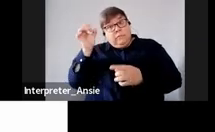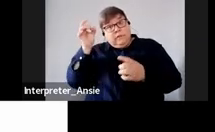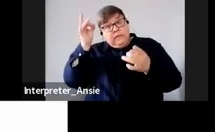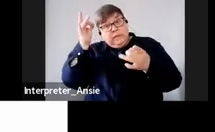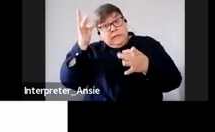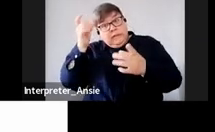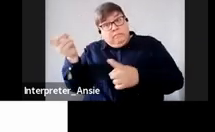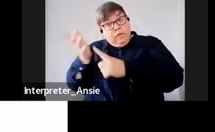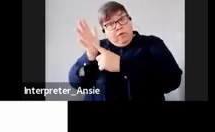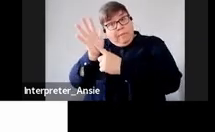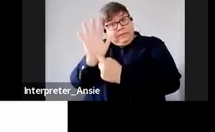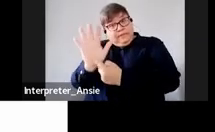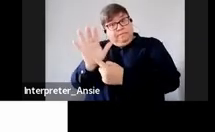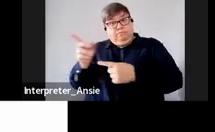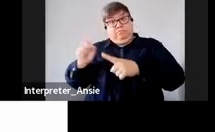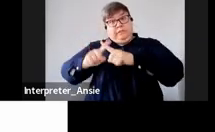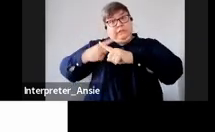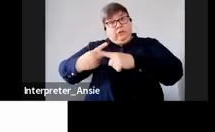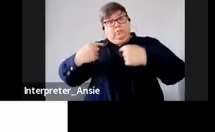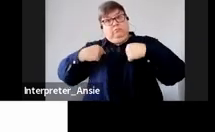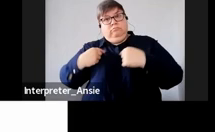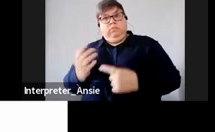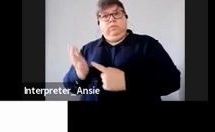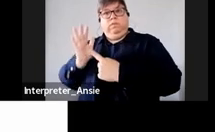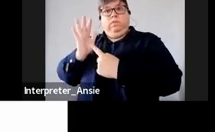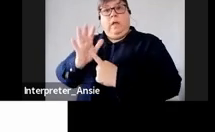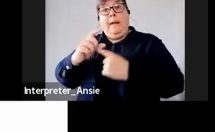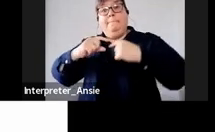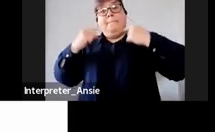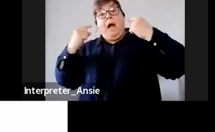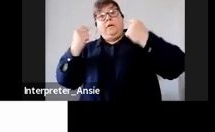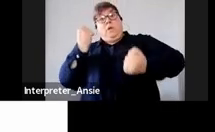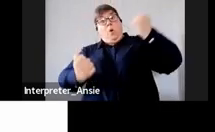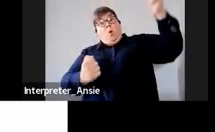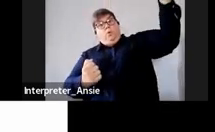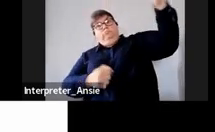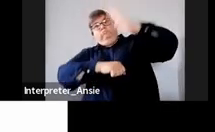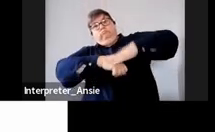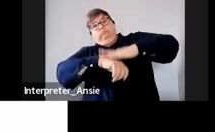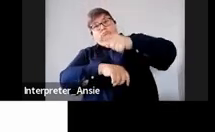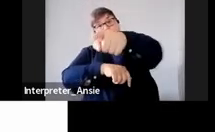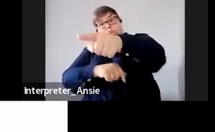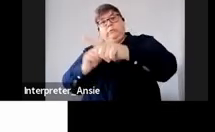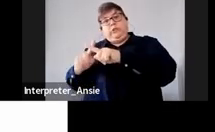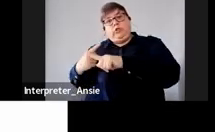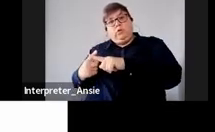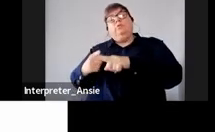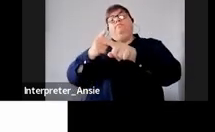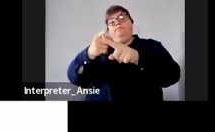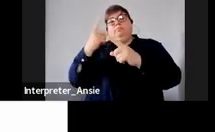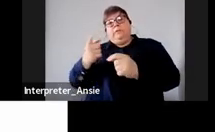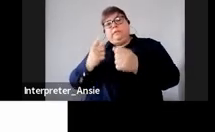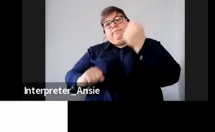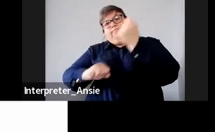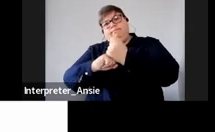is the executive that was appointed by the master and he needs to submit all the outstanding returns up to the date of